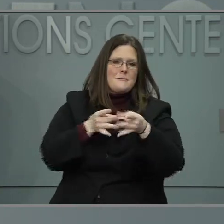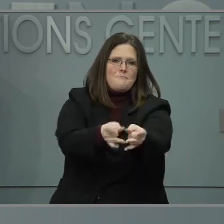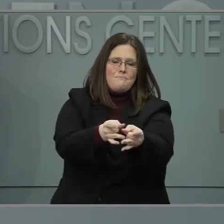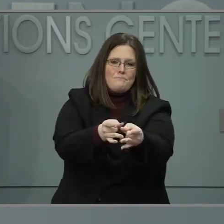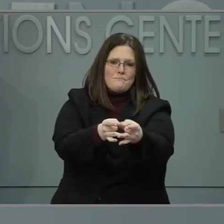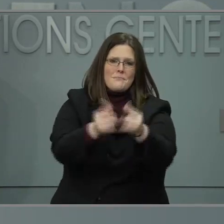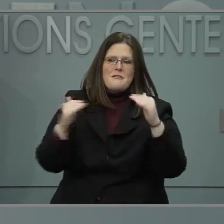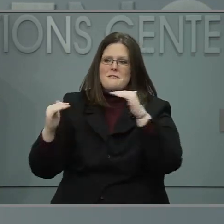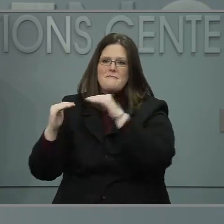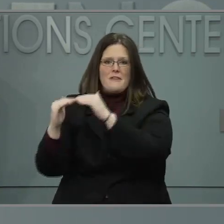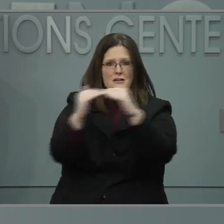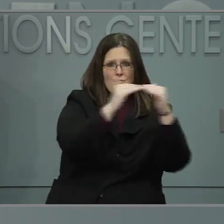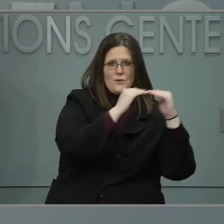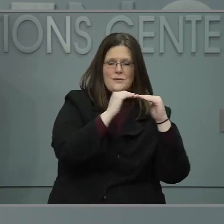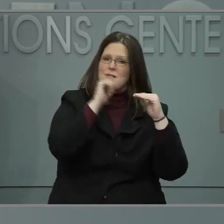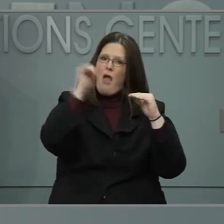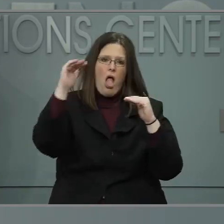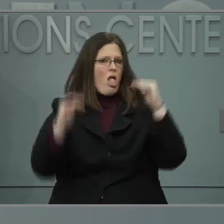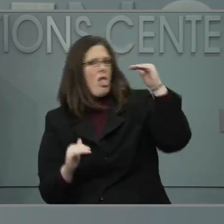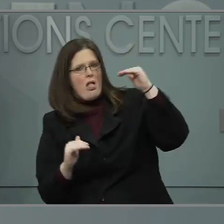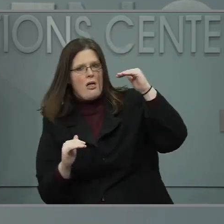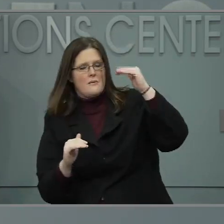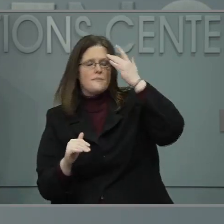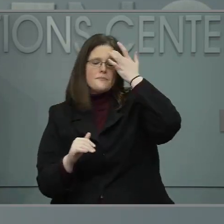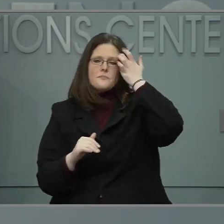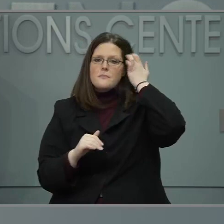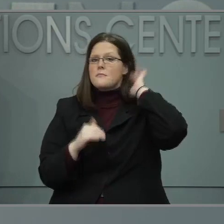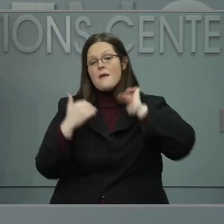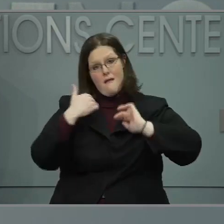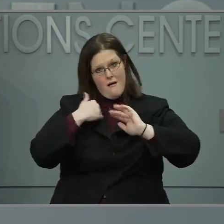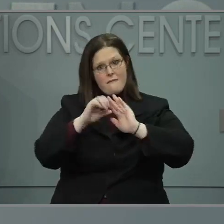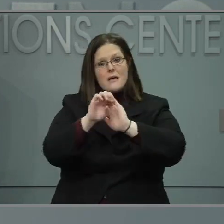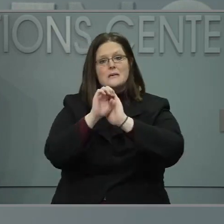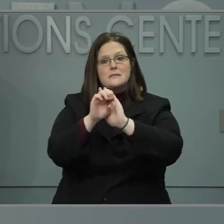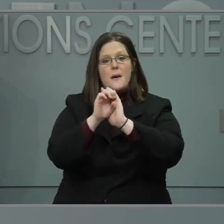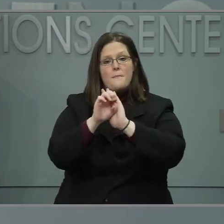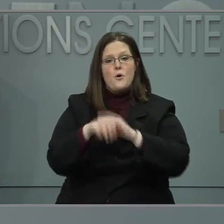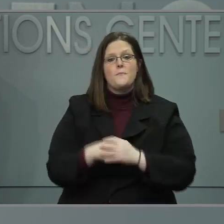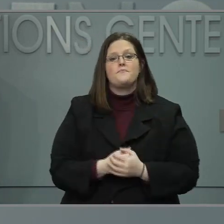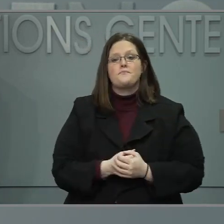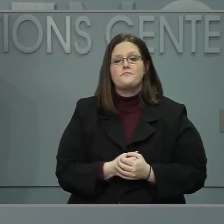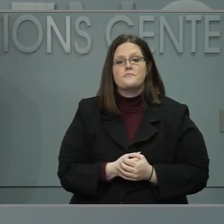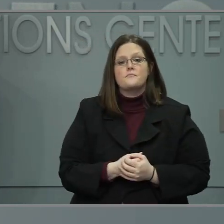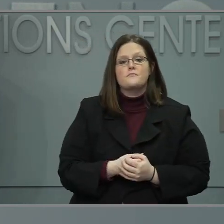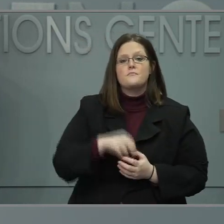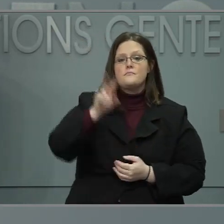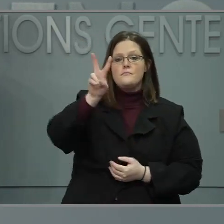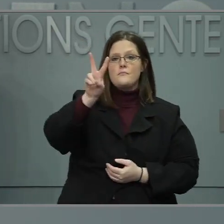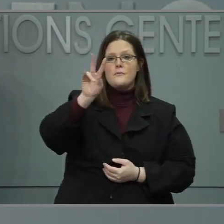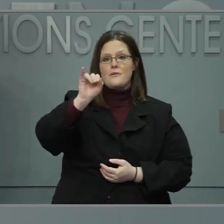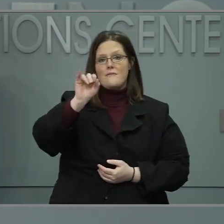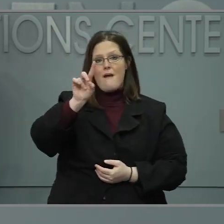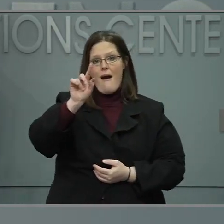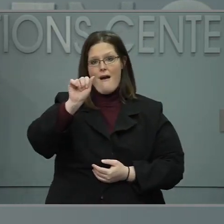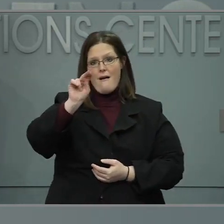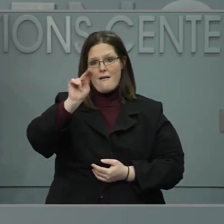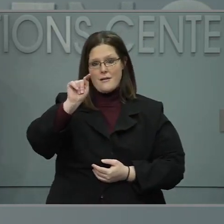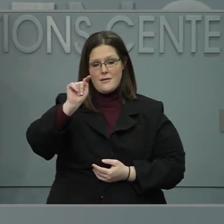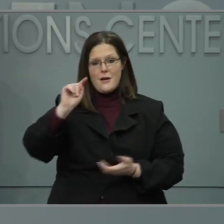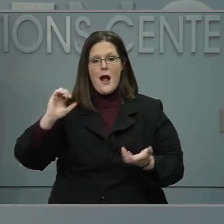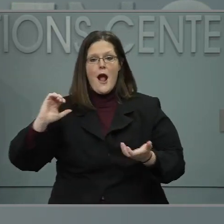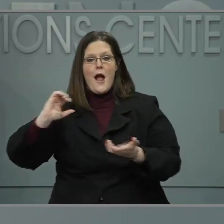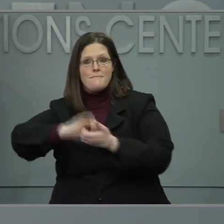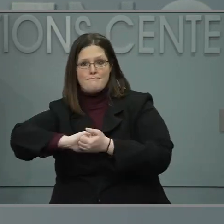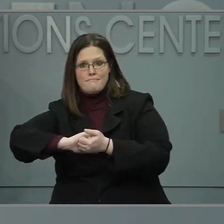share a few examples of what this looks like in practice. Vidant has a collaborative effort with East Carolina